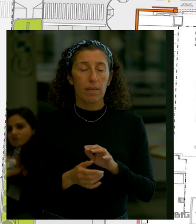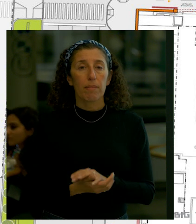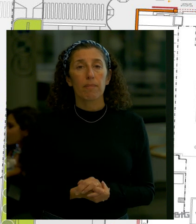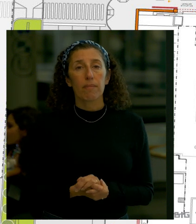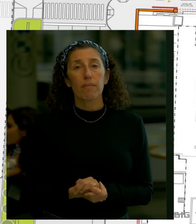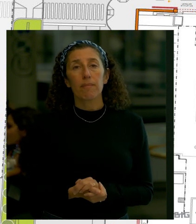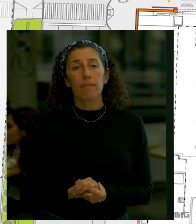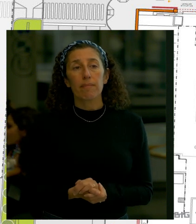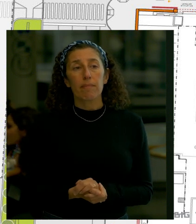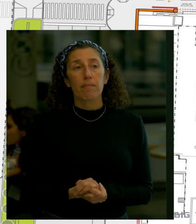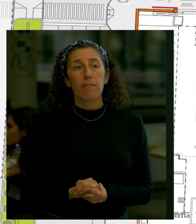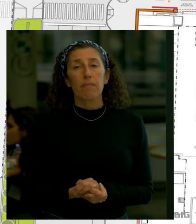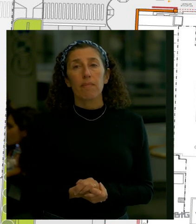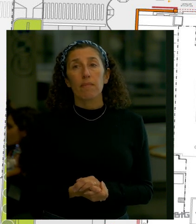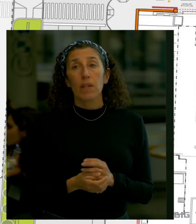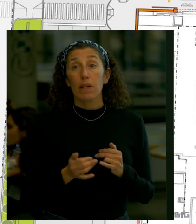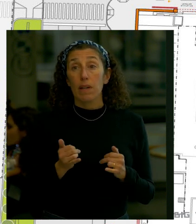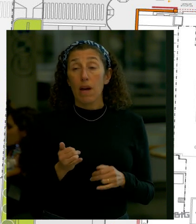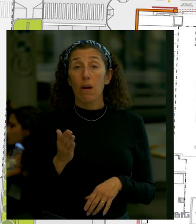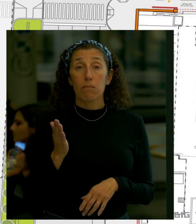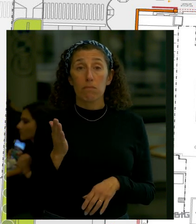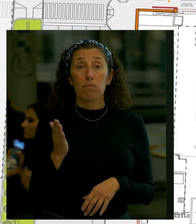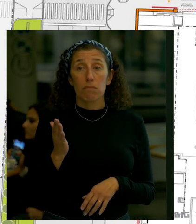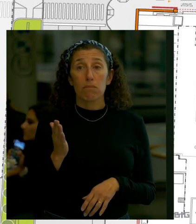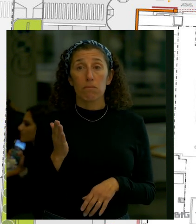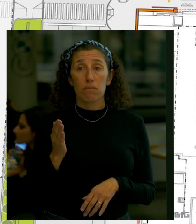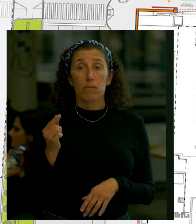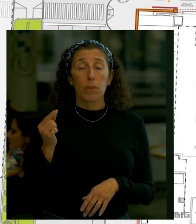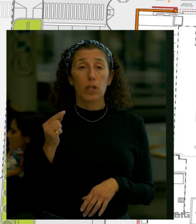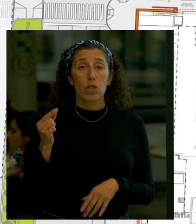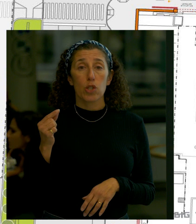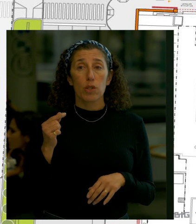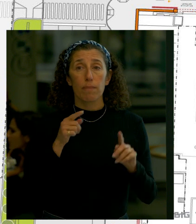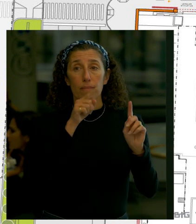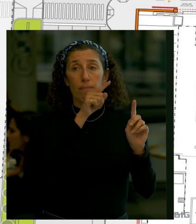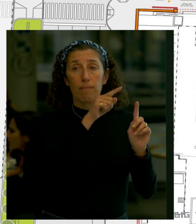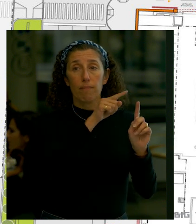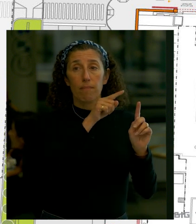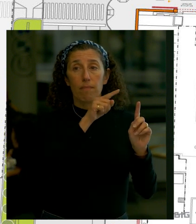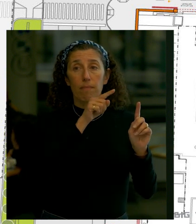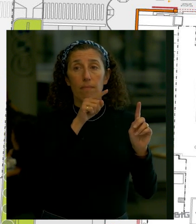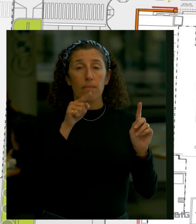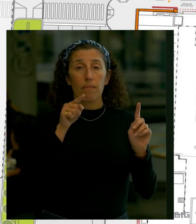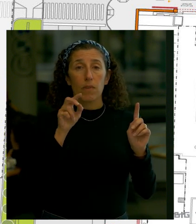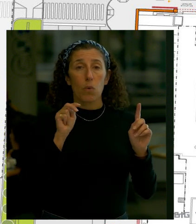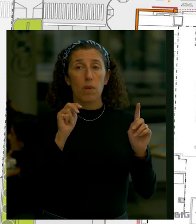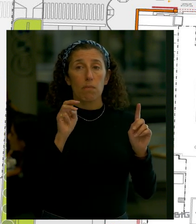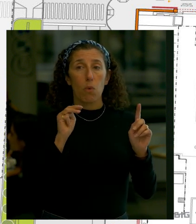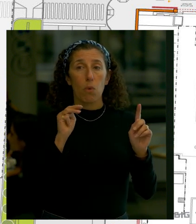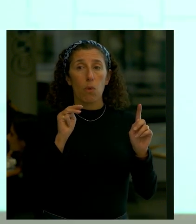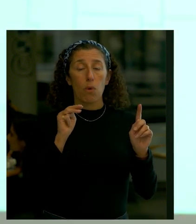so here we are coming around Greenwich going down Northmore and then going on 9A and you can see